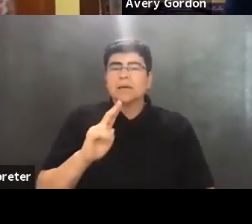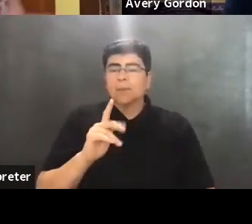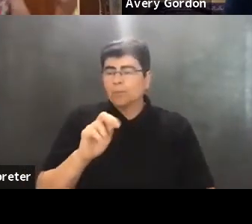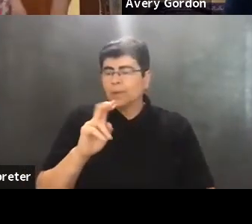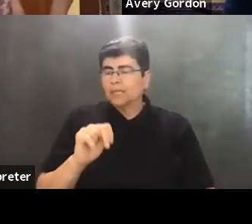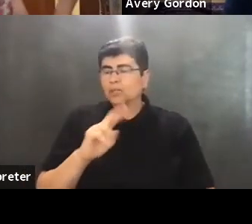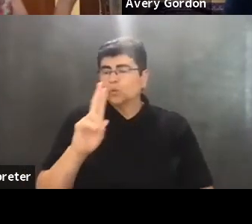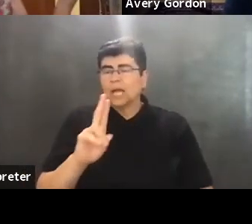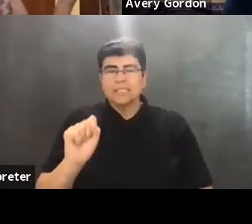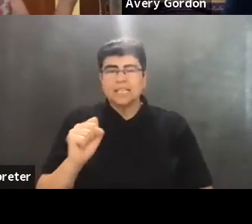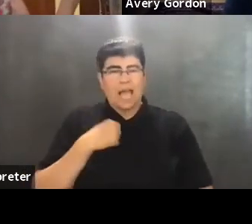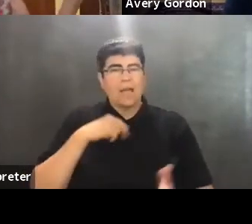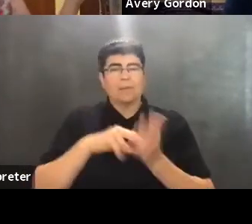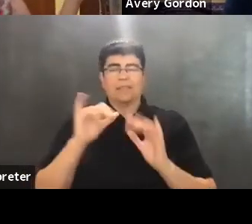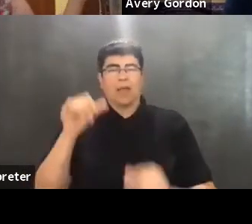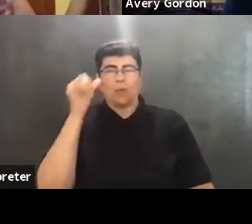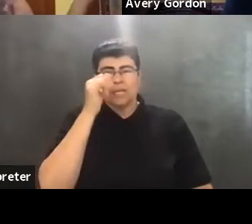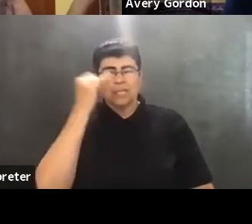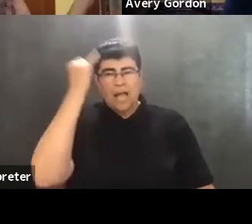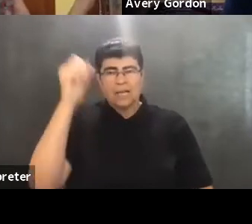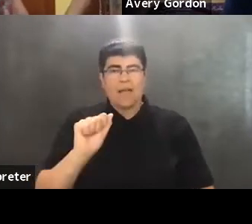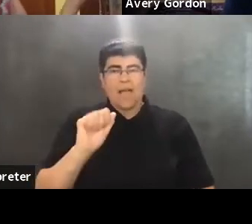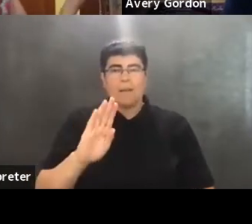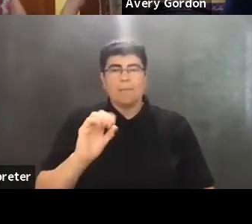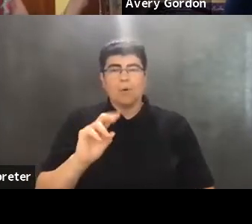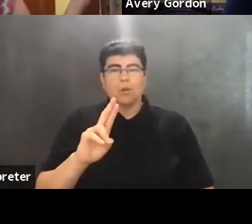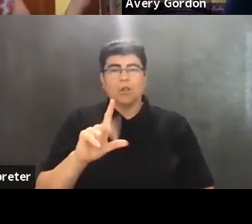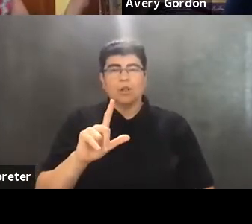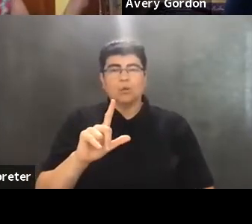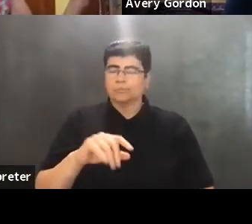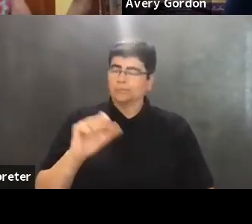you know, that ridiculous idea of abolition that's been circulating lately.